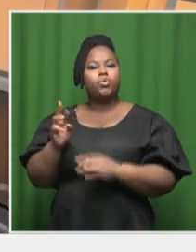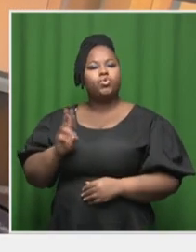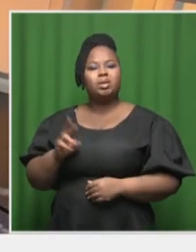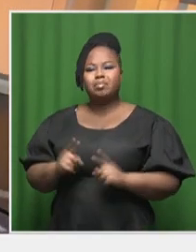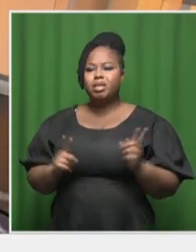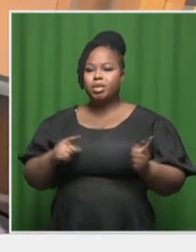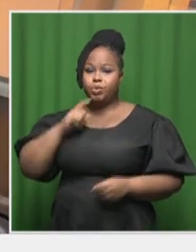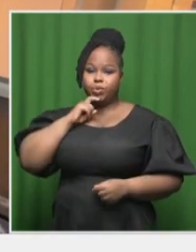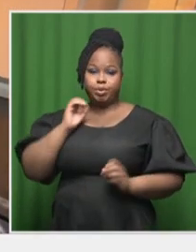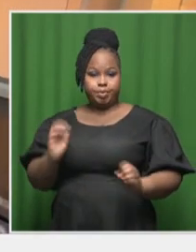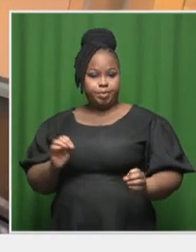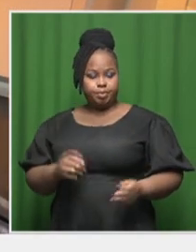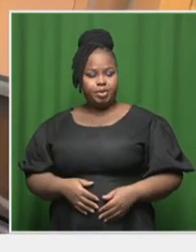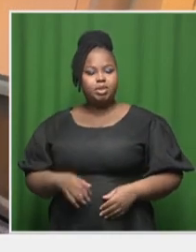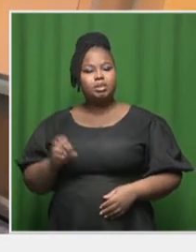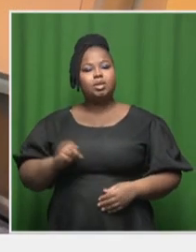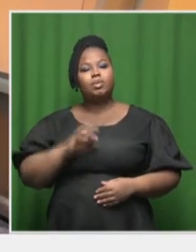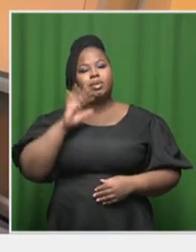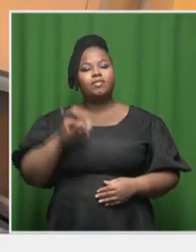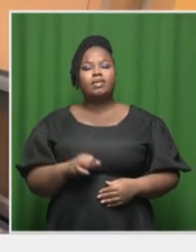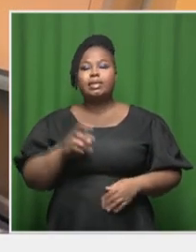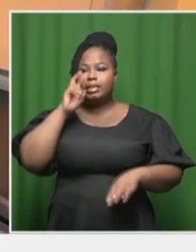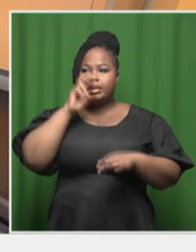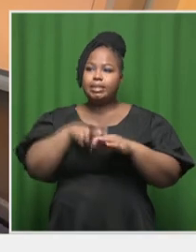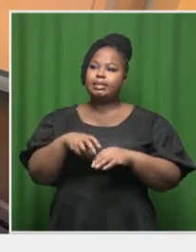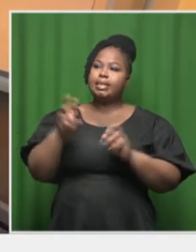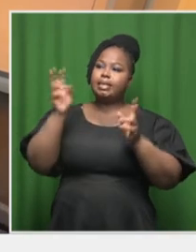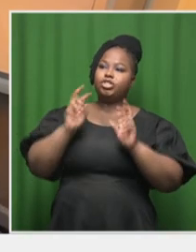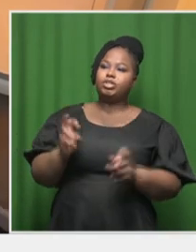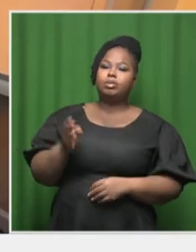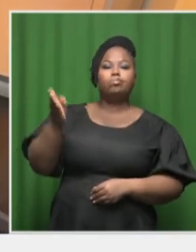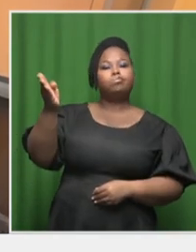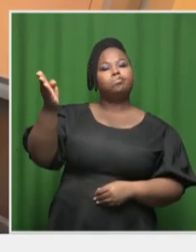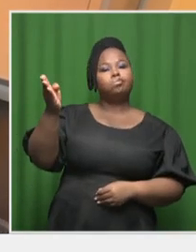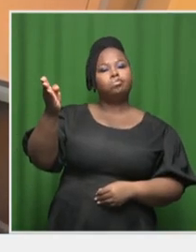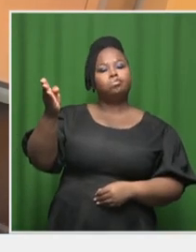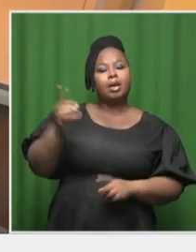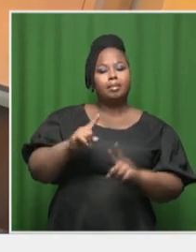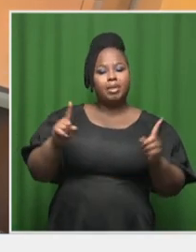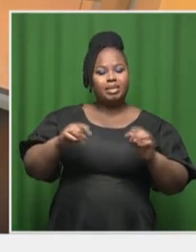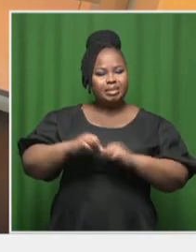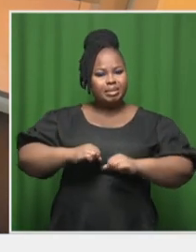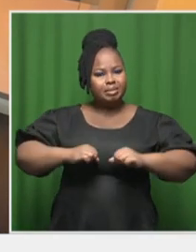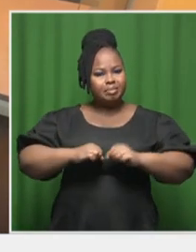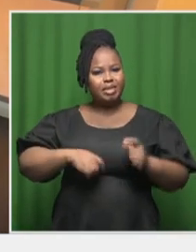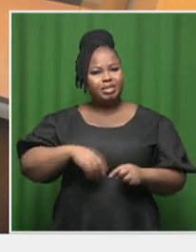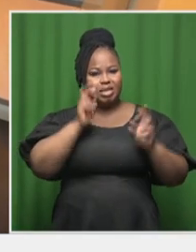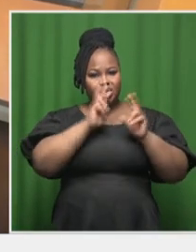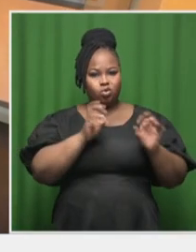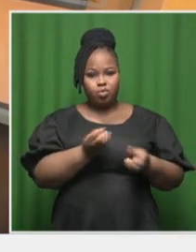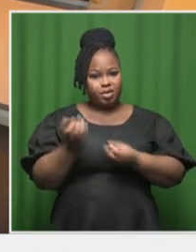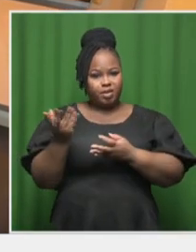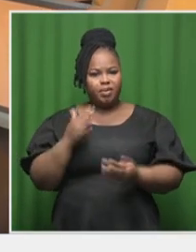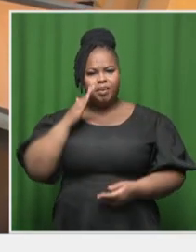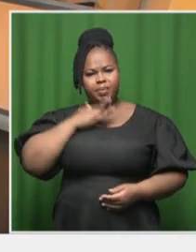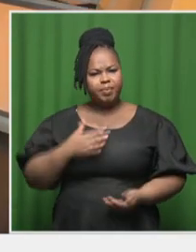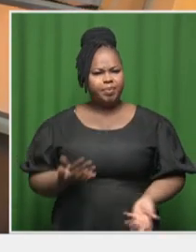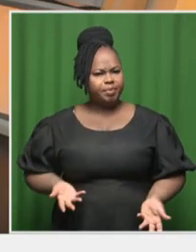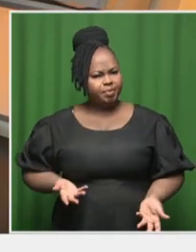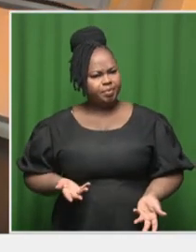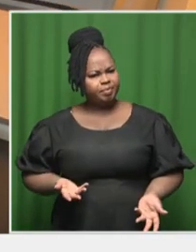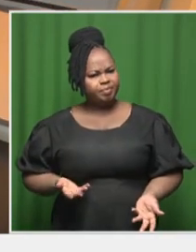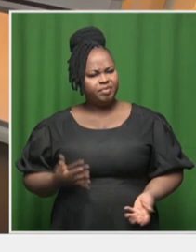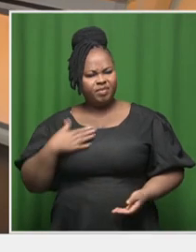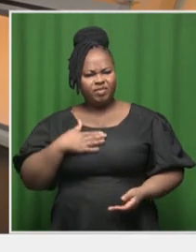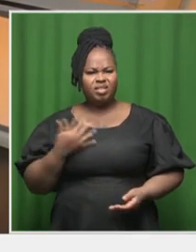used. South Africa needs the energy. It's sitting there. They don't have space on the grid. So, you know, this is, it